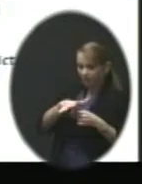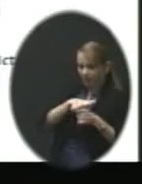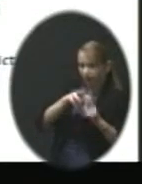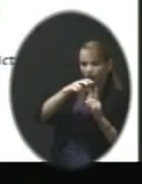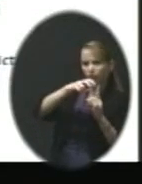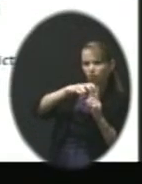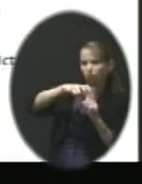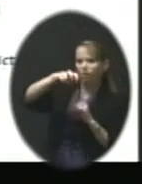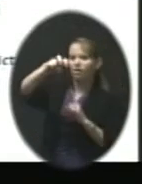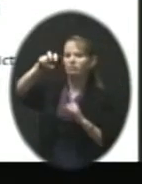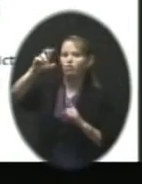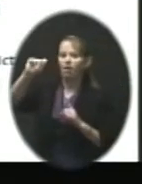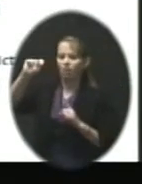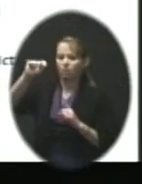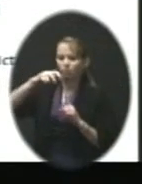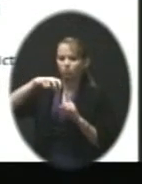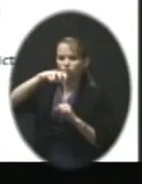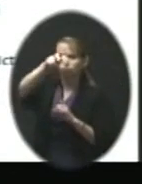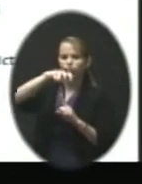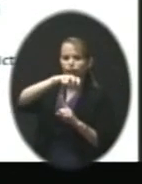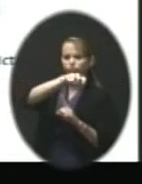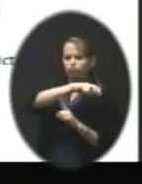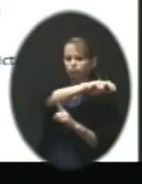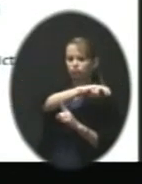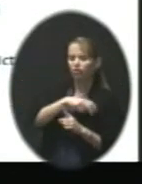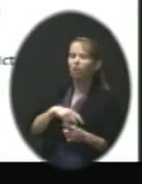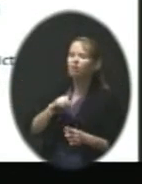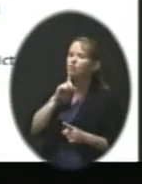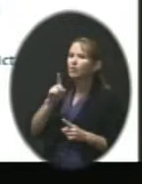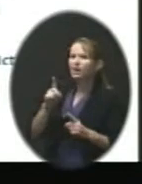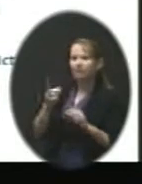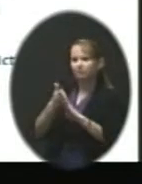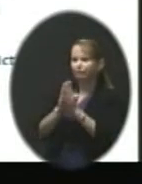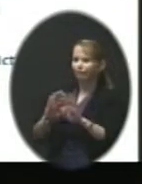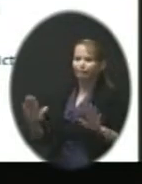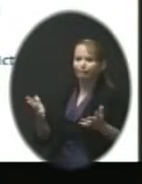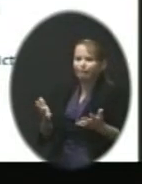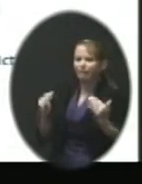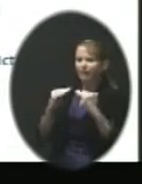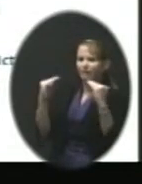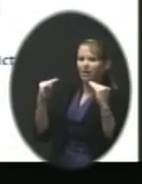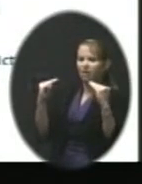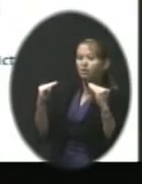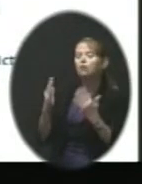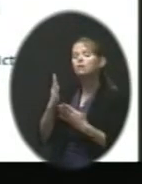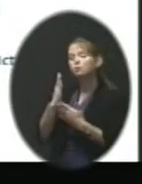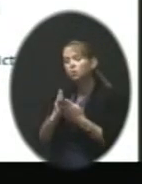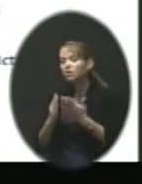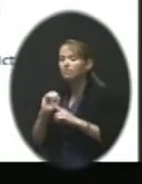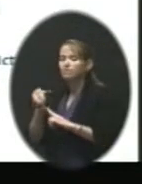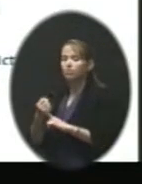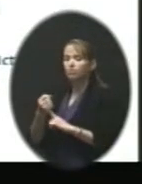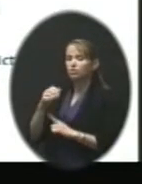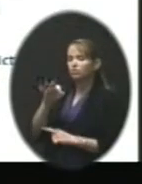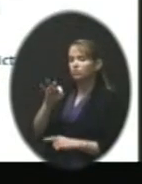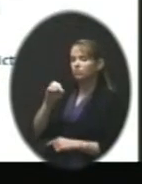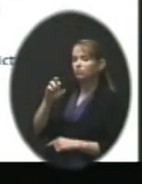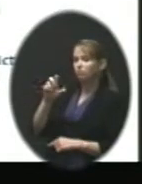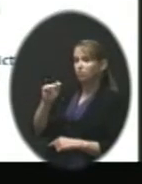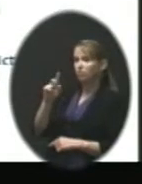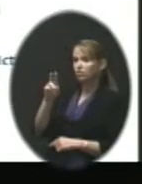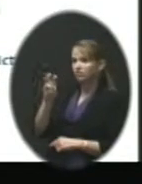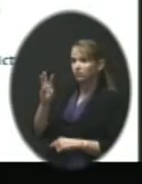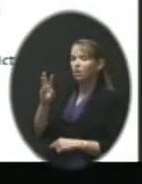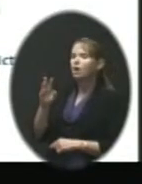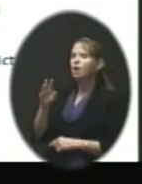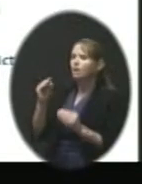transferring out. OK, so really a wash in some situations. Forest View, for instance, has more students out than